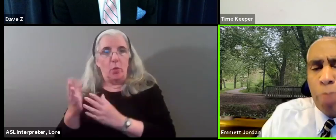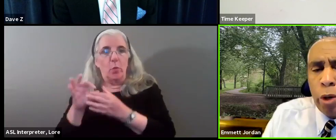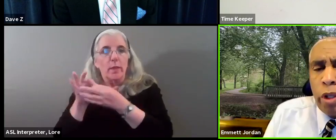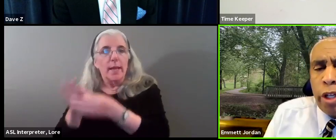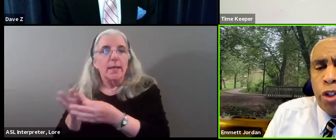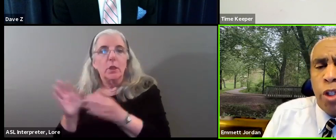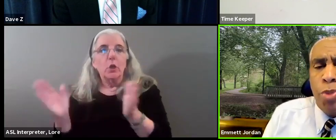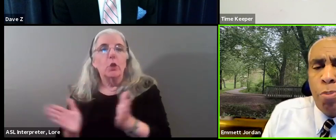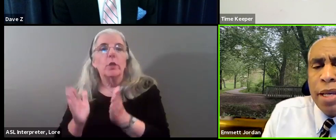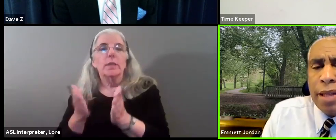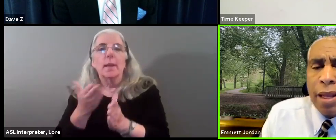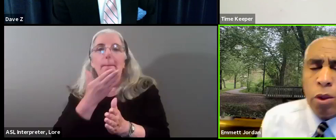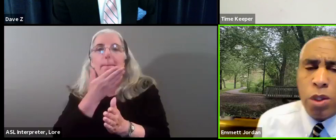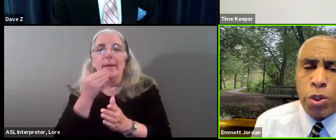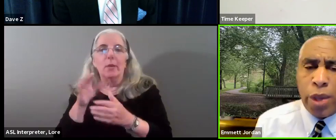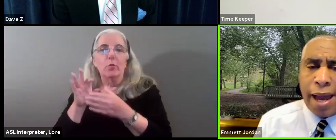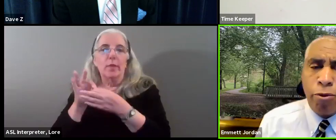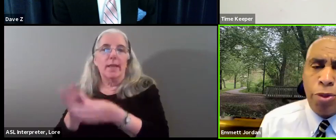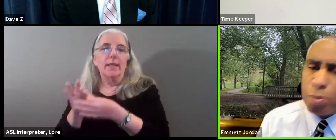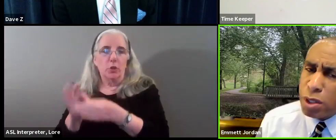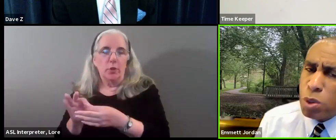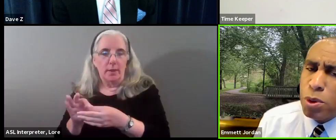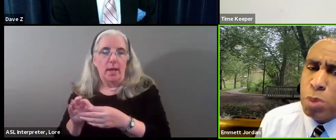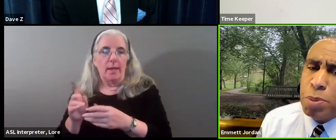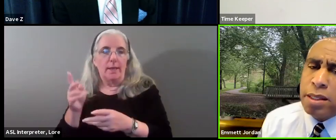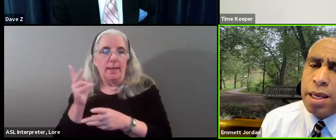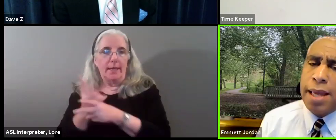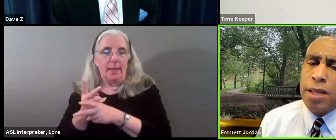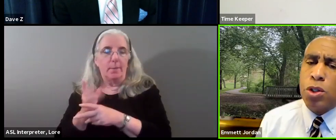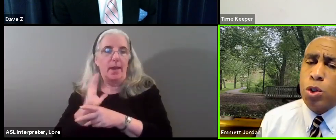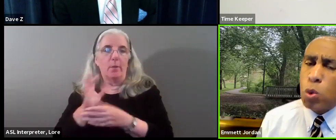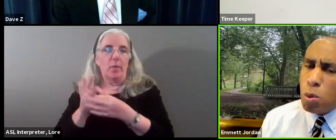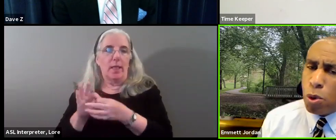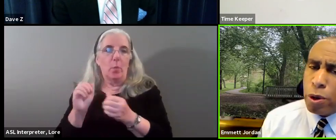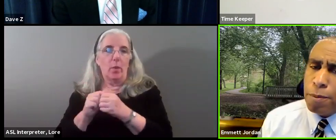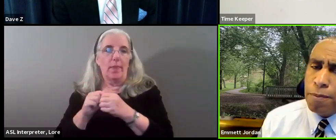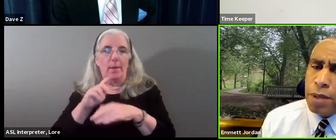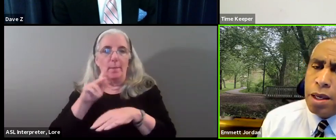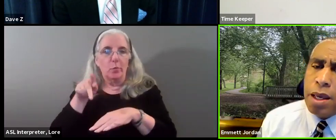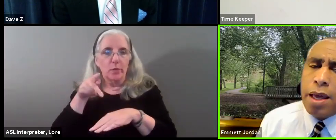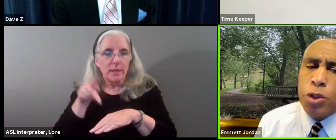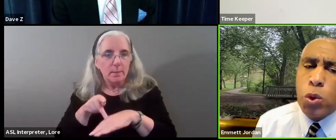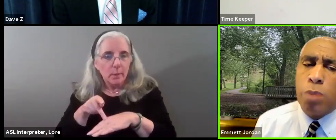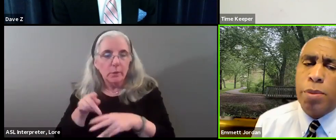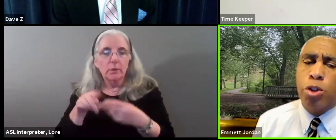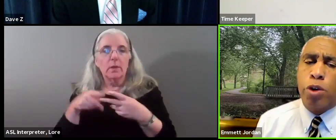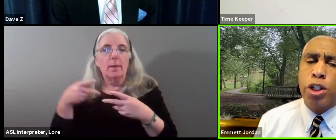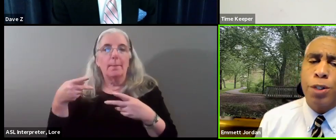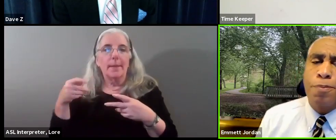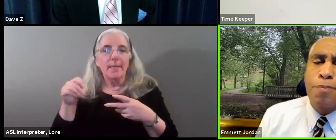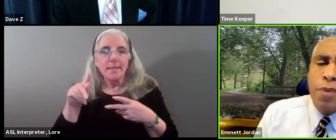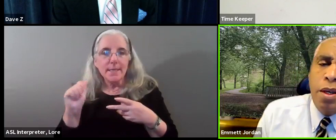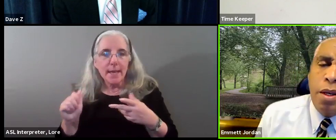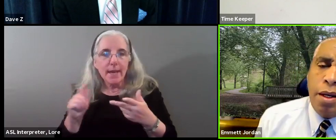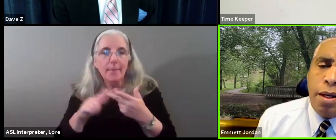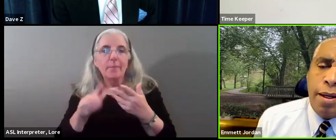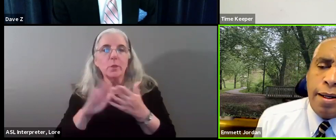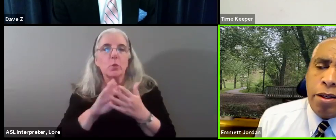encouraging better relationships and maintaining the ones that we have with the principals, the PTAs, the school board and the school administration.